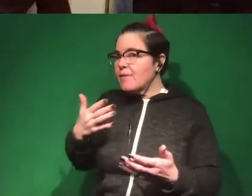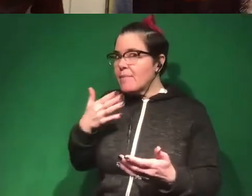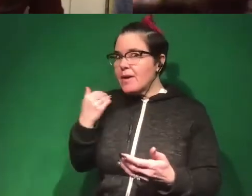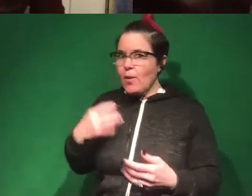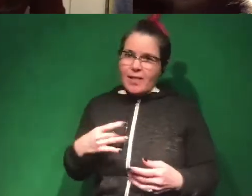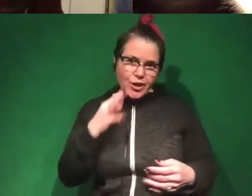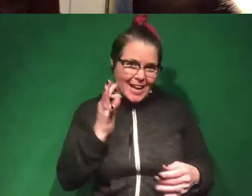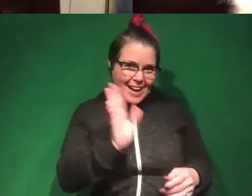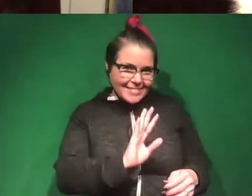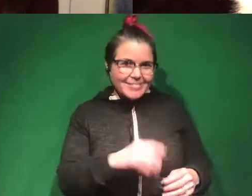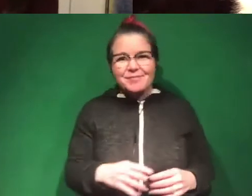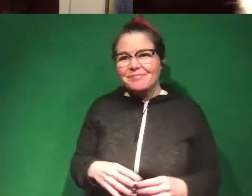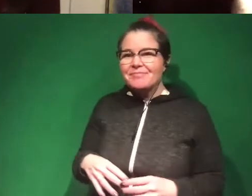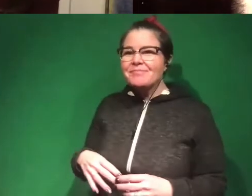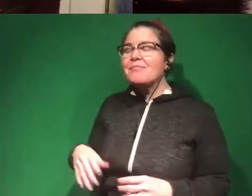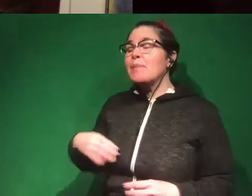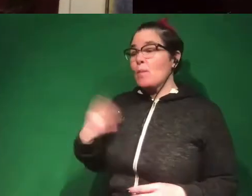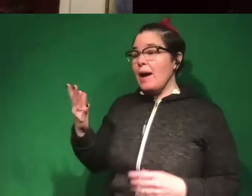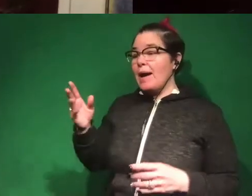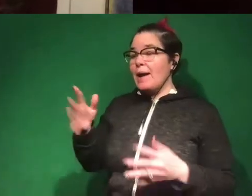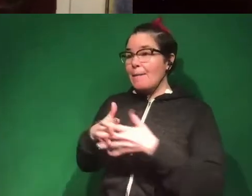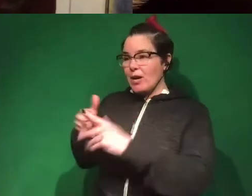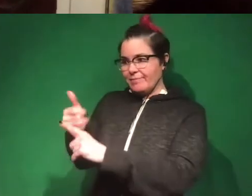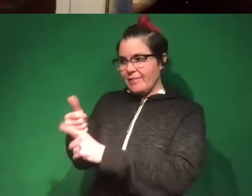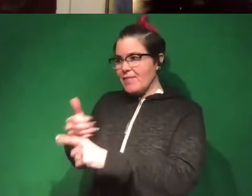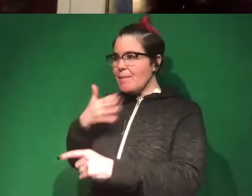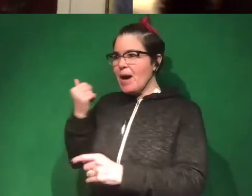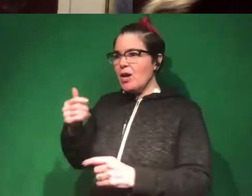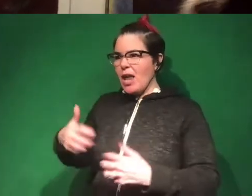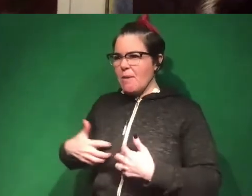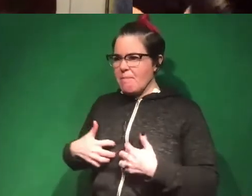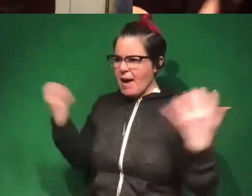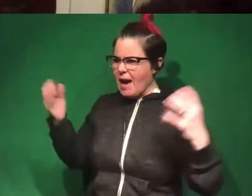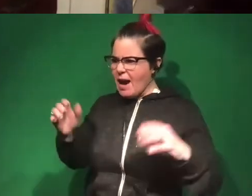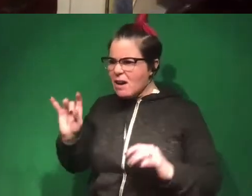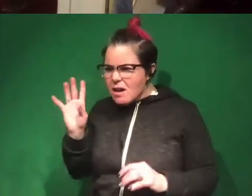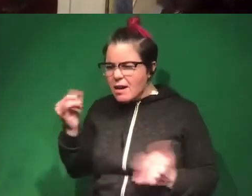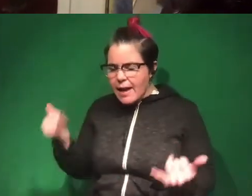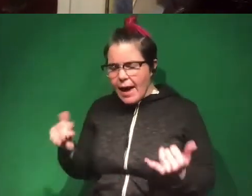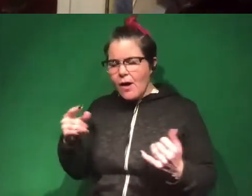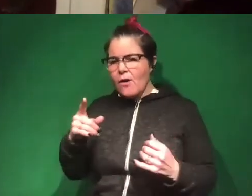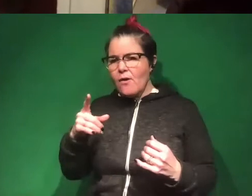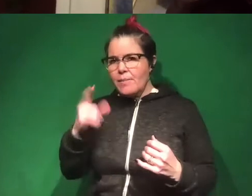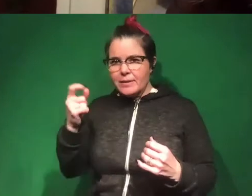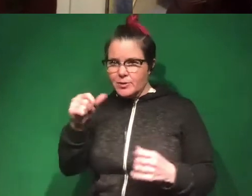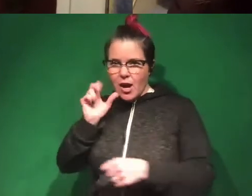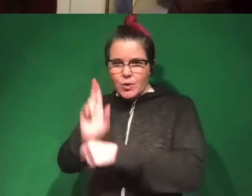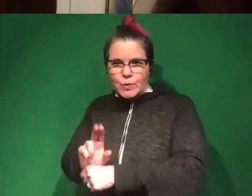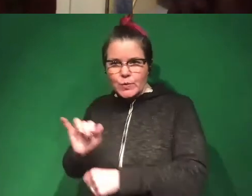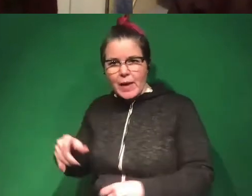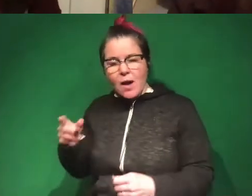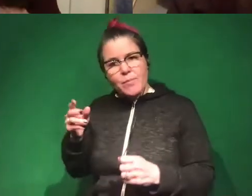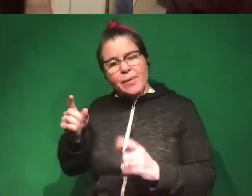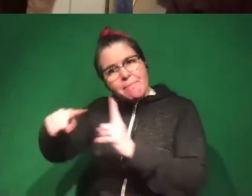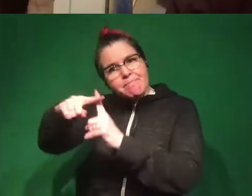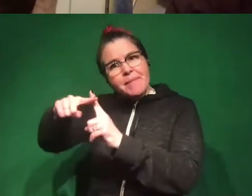cat, white Americans who maybe have had it better are more likely to get outraged now because our baseline is a little bit, you know, more optimistic about the government compared